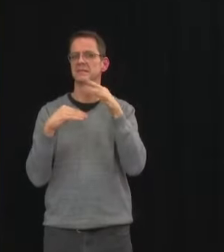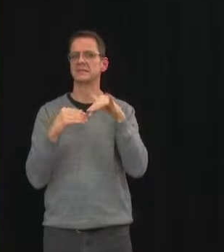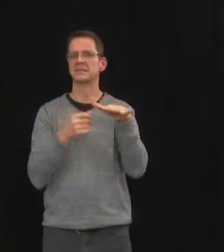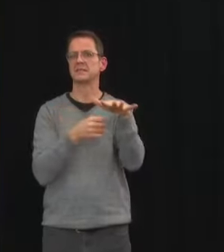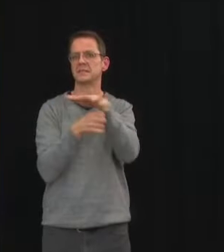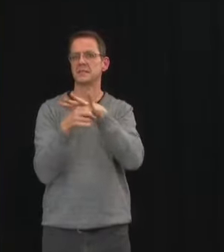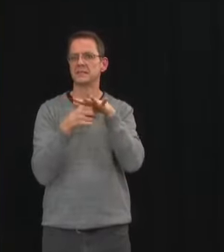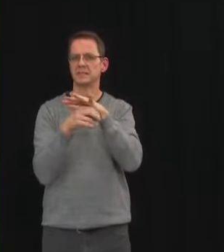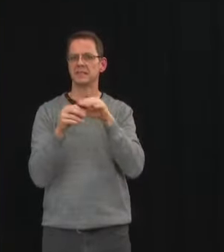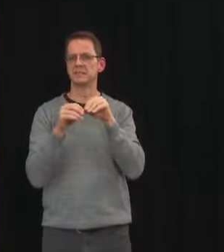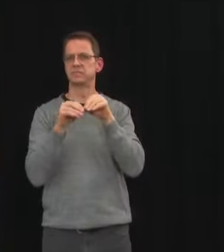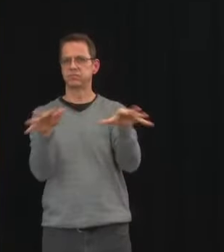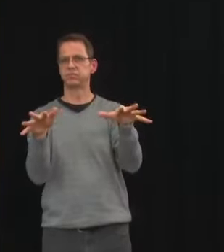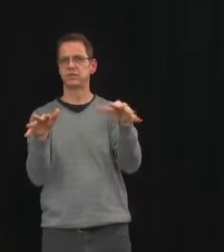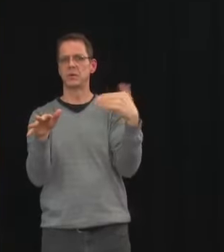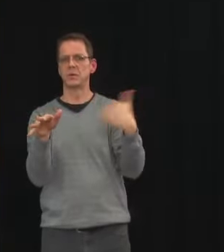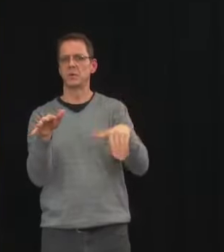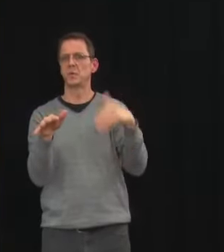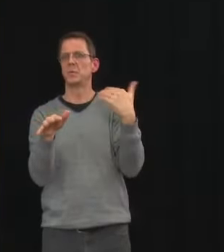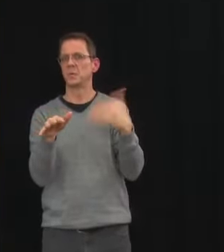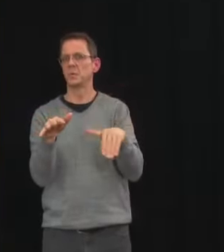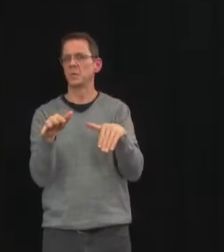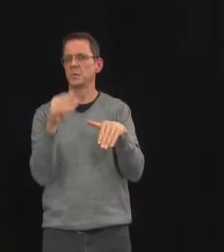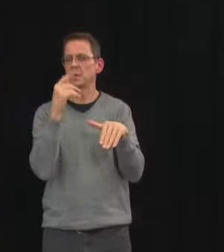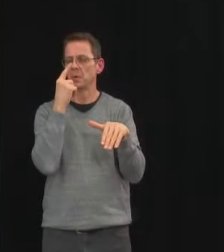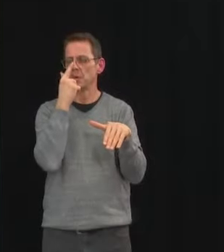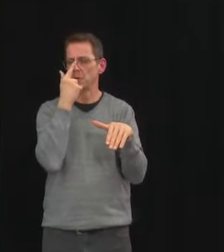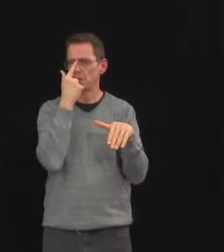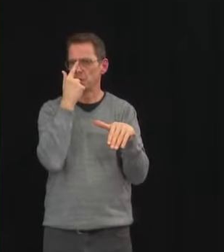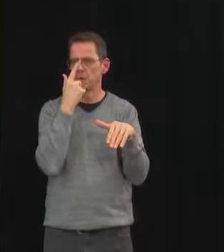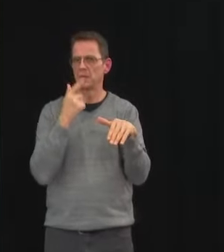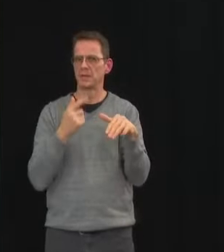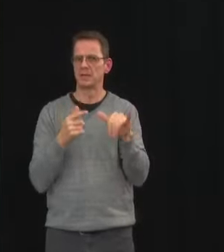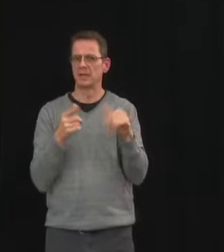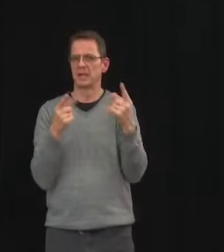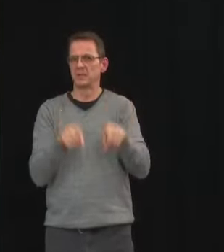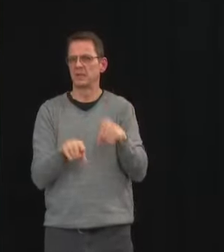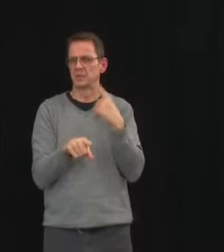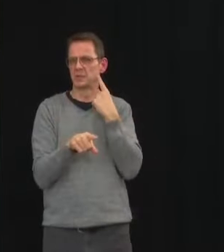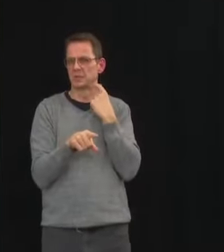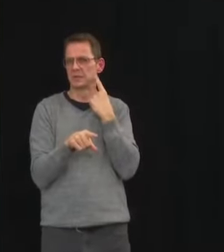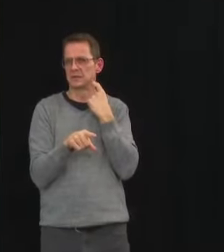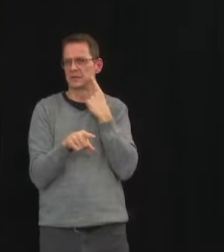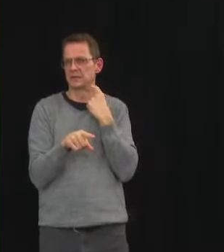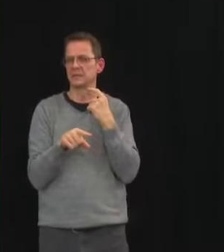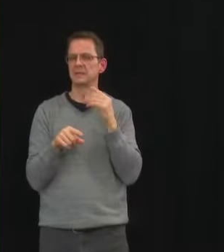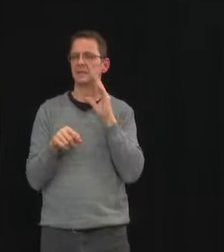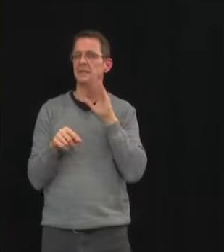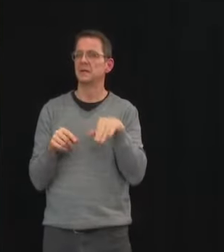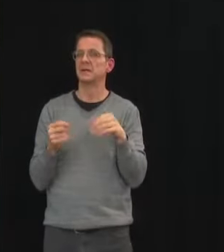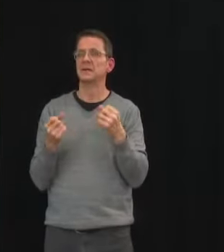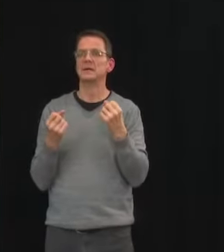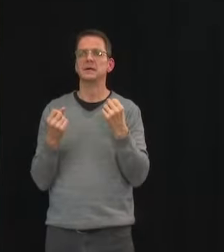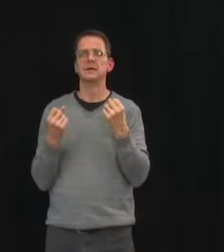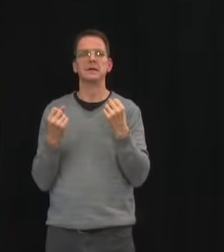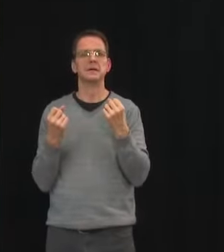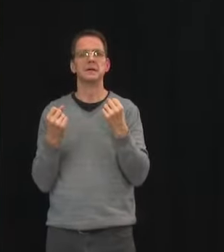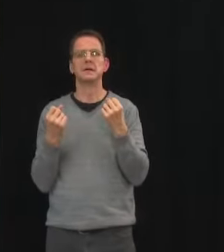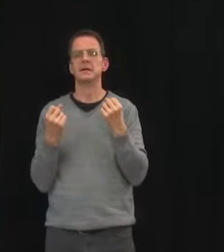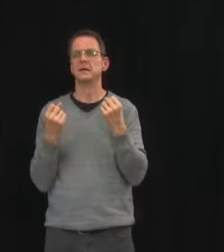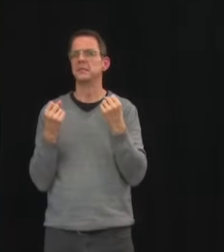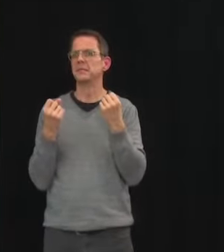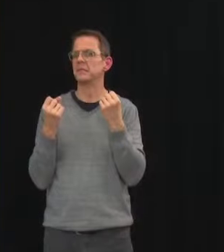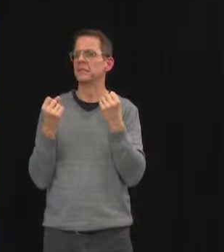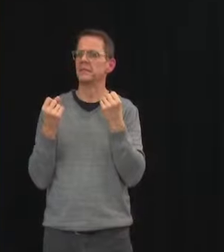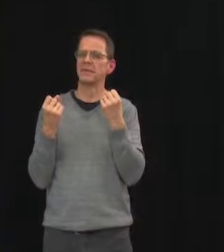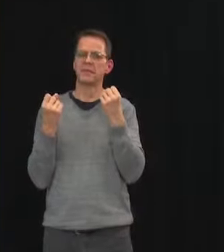we have heard some reports of uh socializing social activity that may have caused a transmission so we are renewing